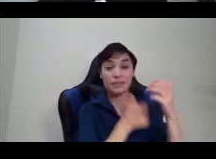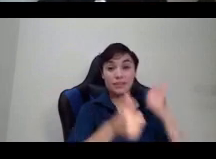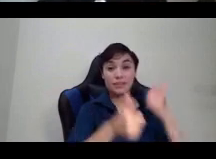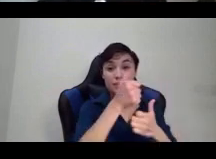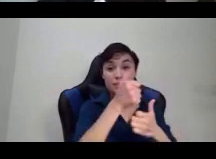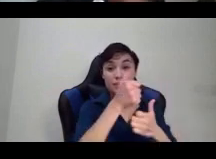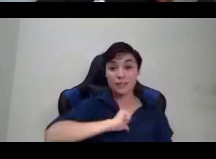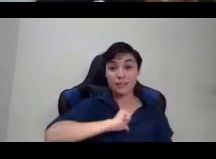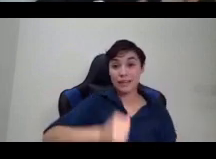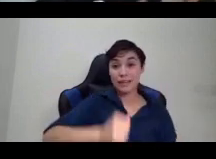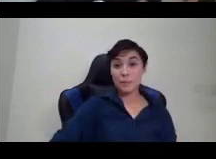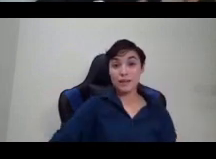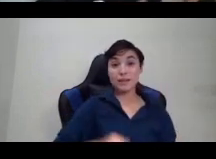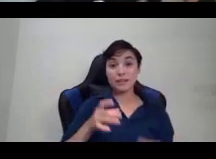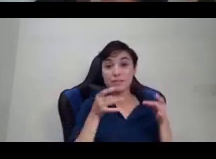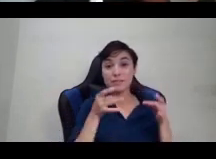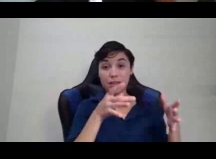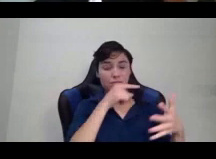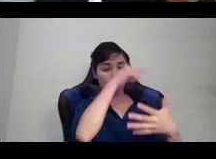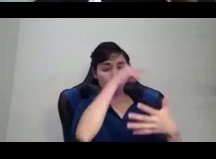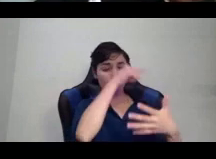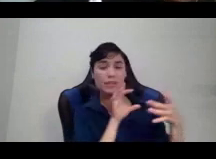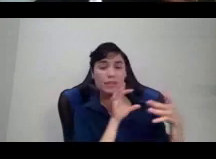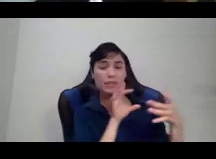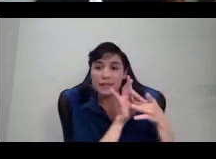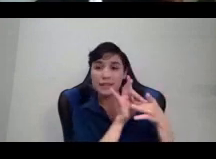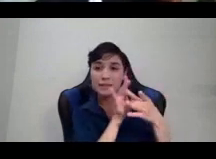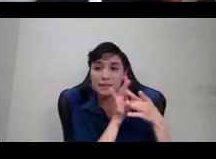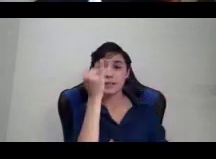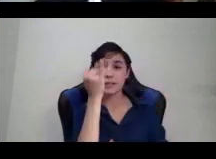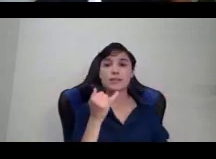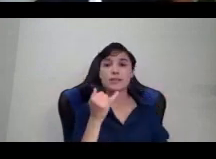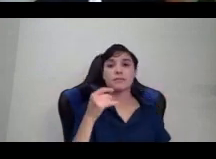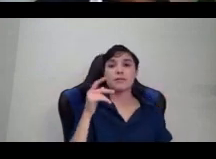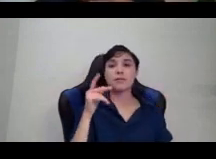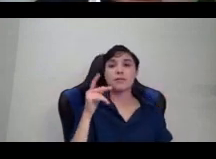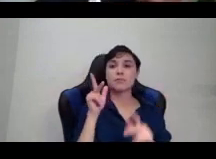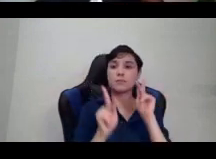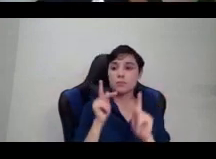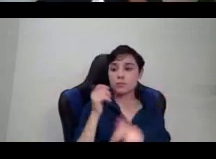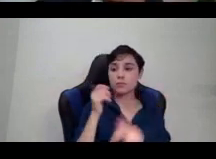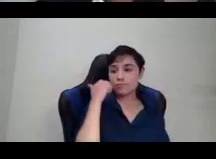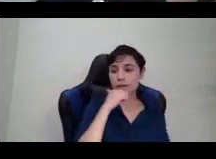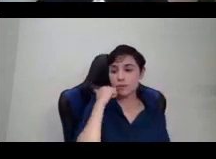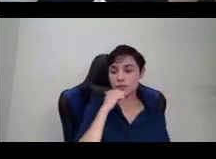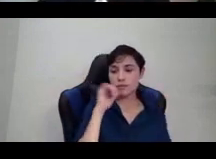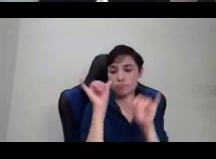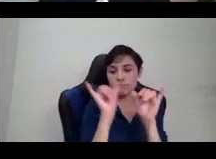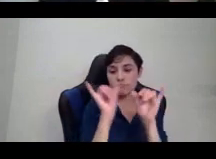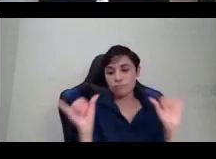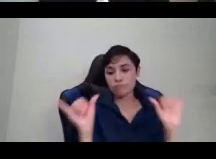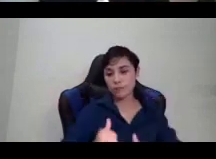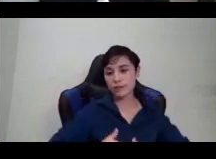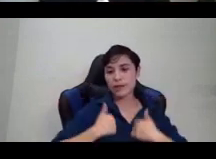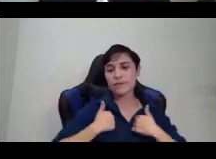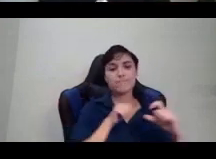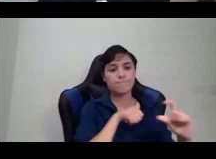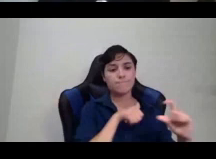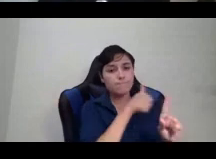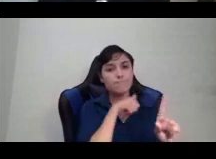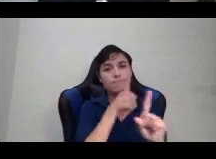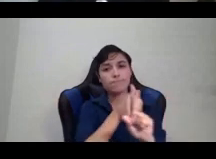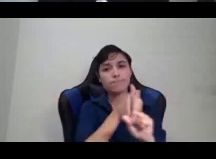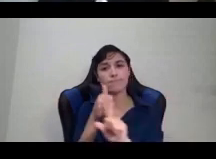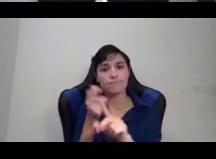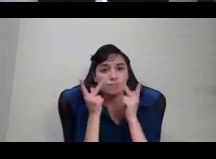connected because the lives that people really live are impacted by all of these things. And